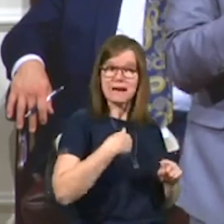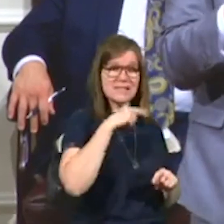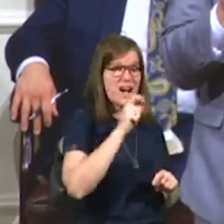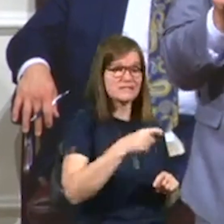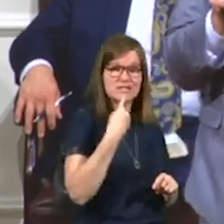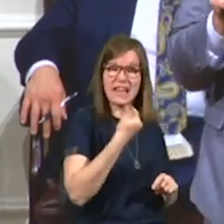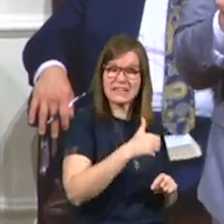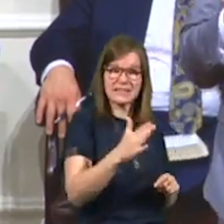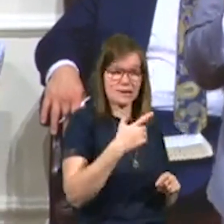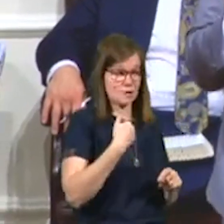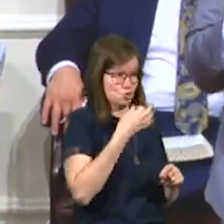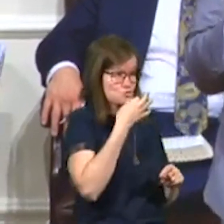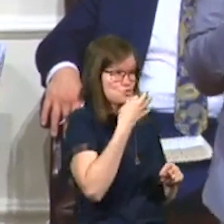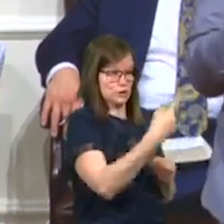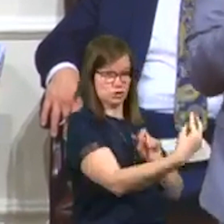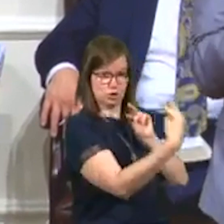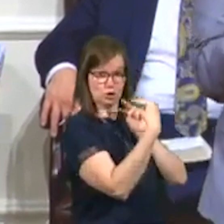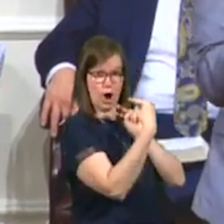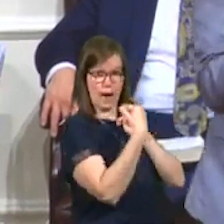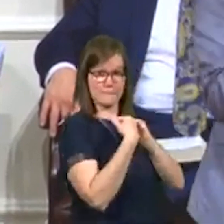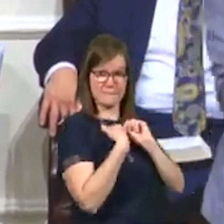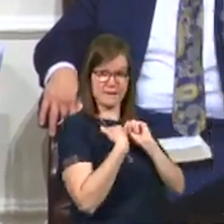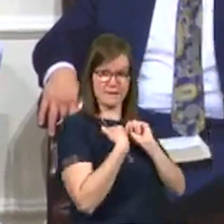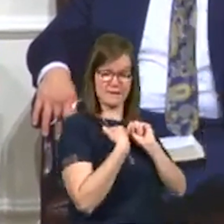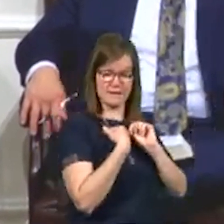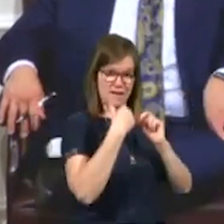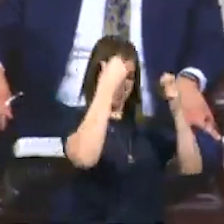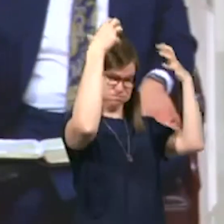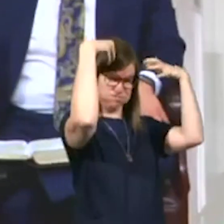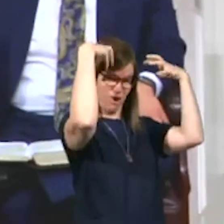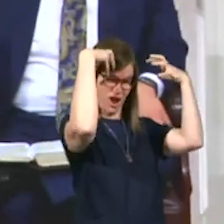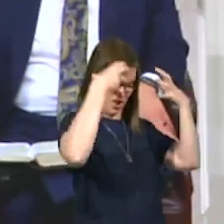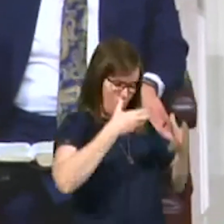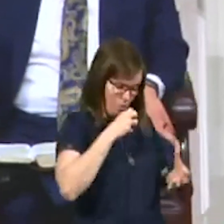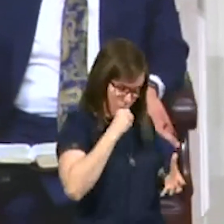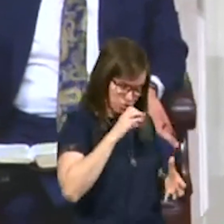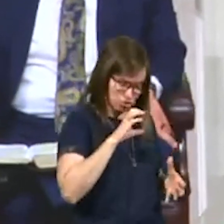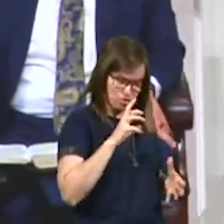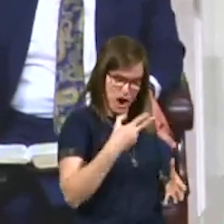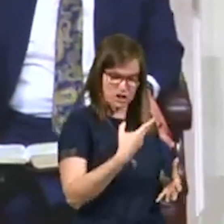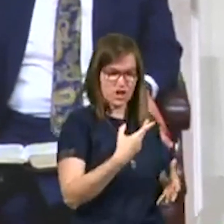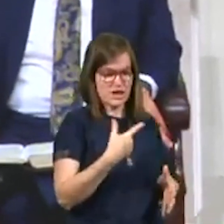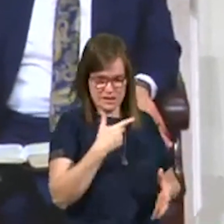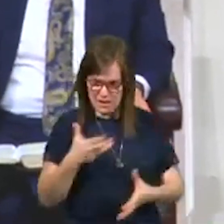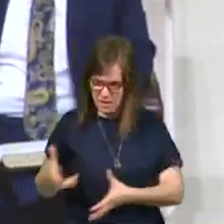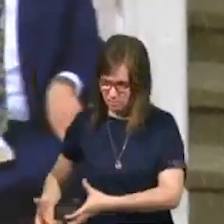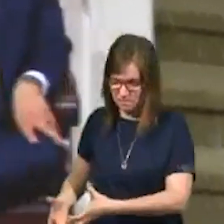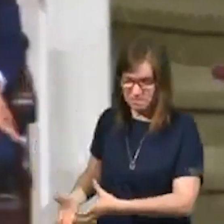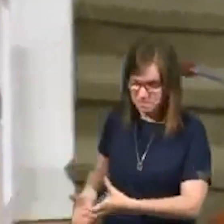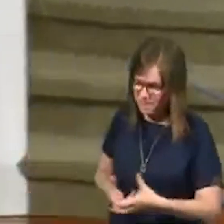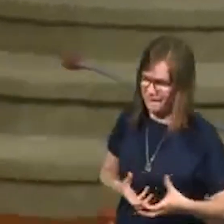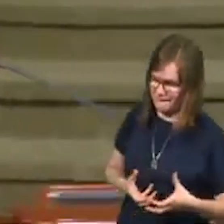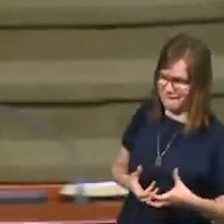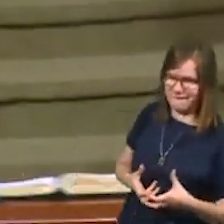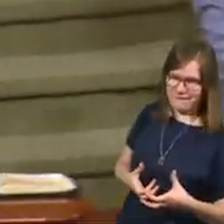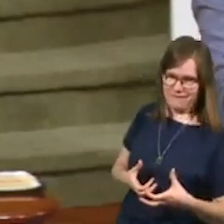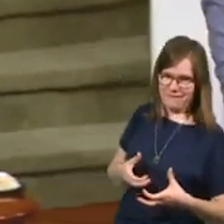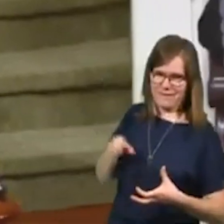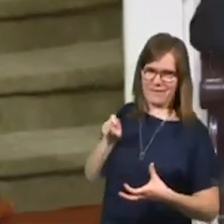say anything. As soon as he saw me with pouring rain and Orange Crush, he grabbed the crush and he kicked me out. No, I'm just kidding.